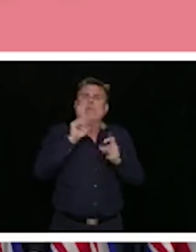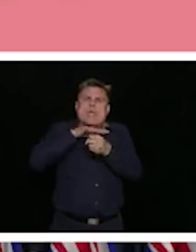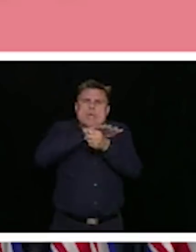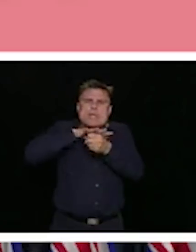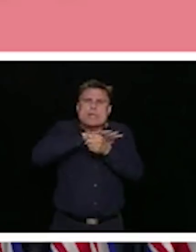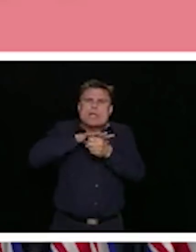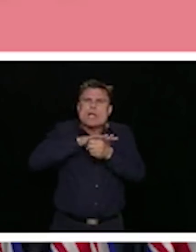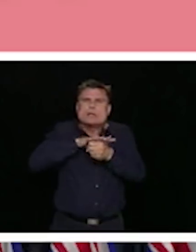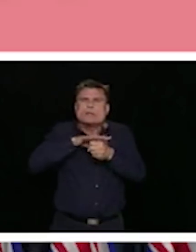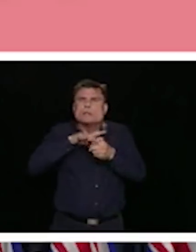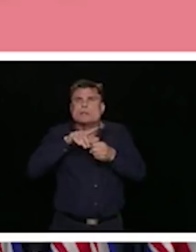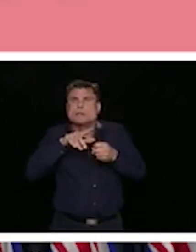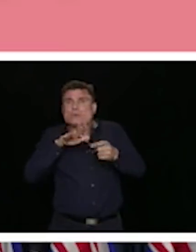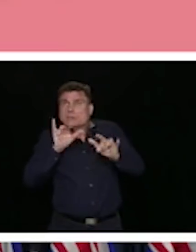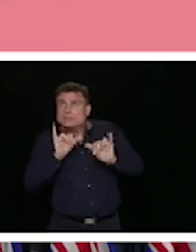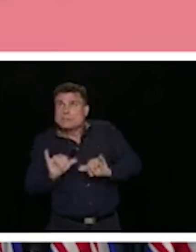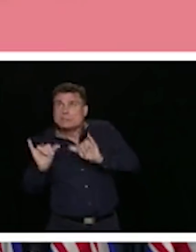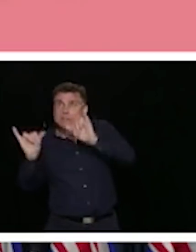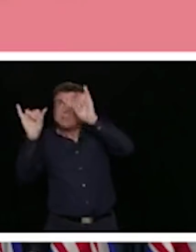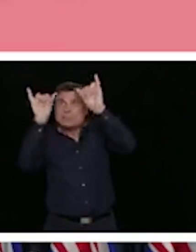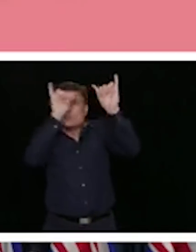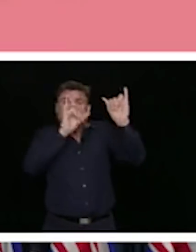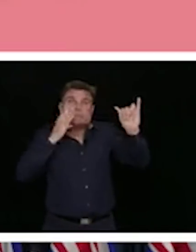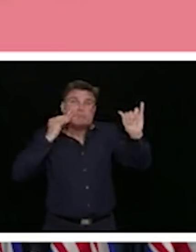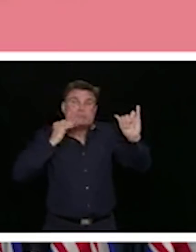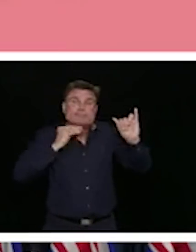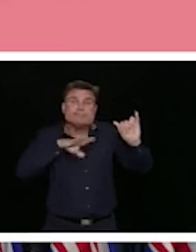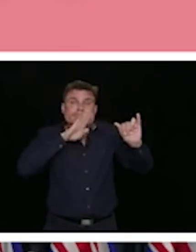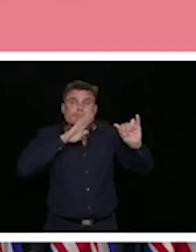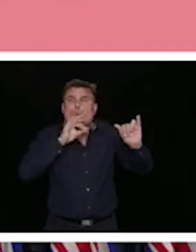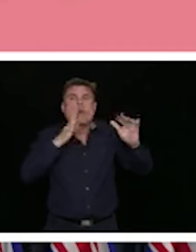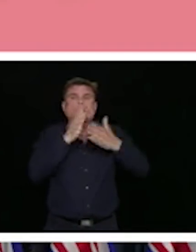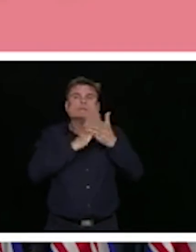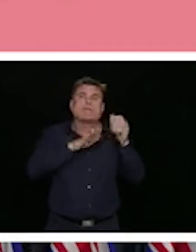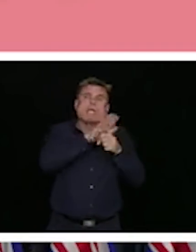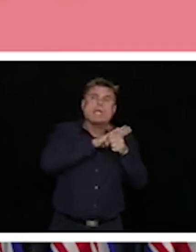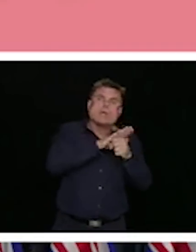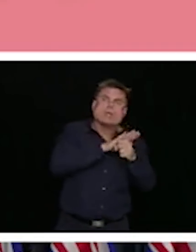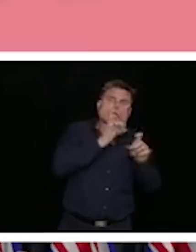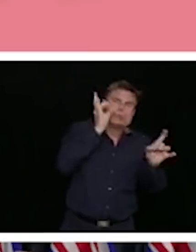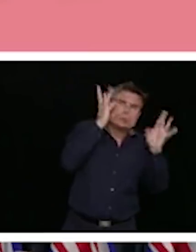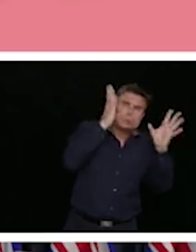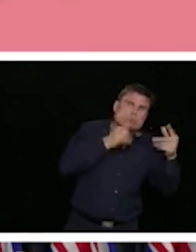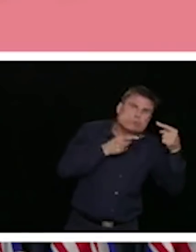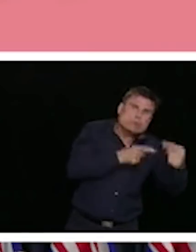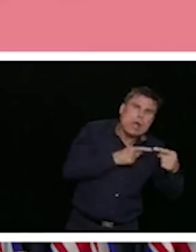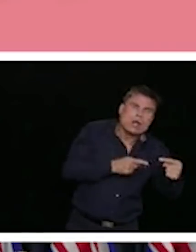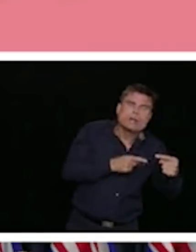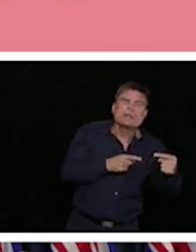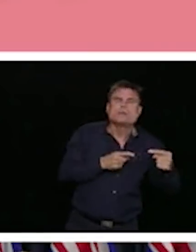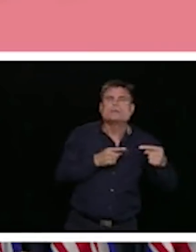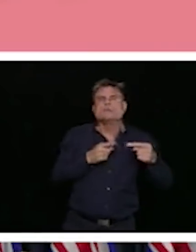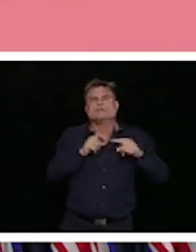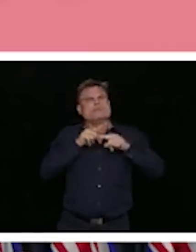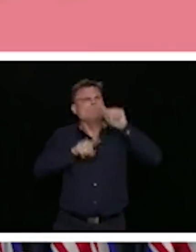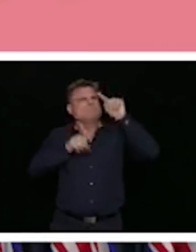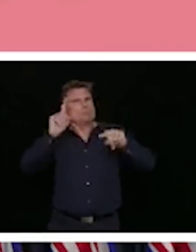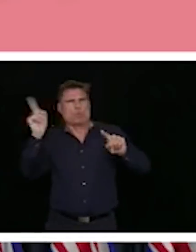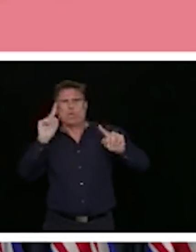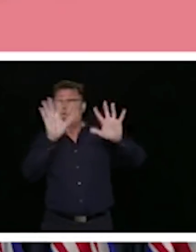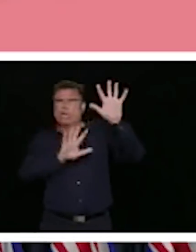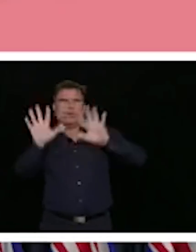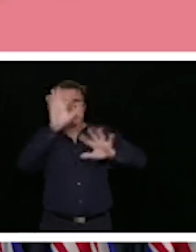it is consistent across most areas of the province in how we are responding and what the impacts have been